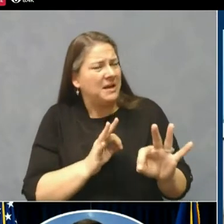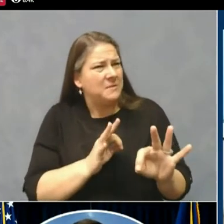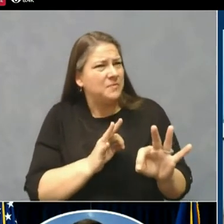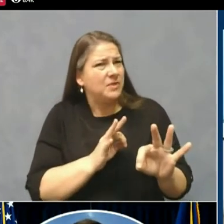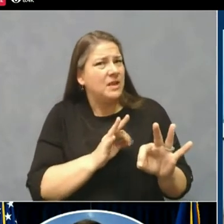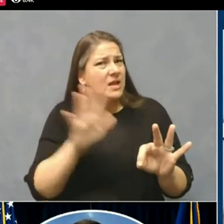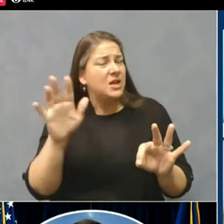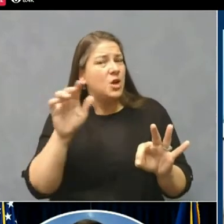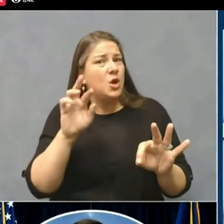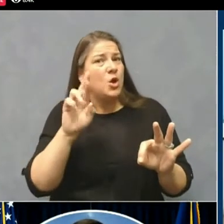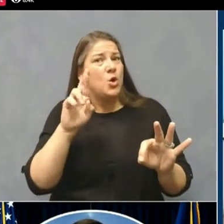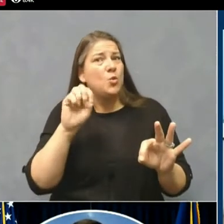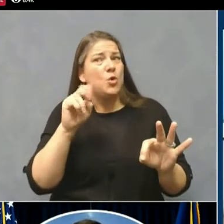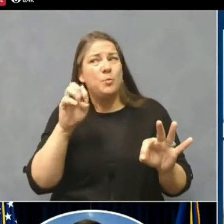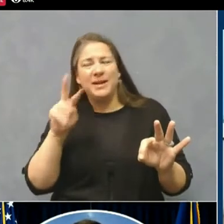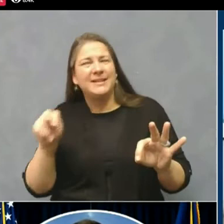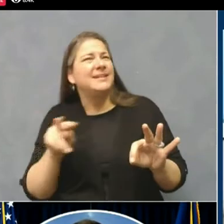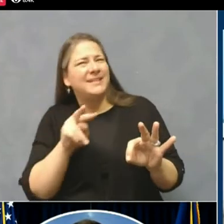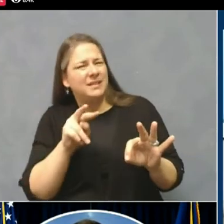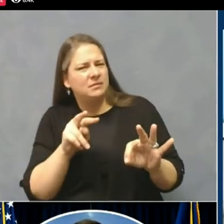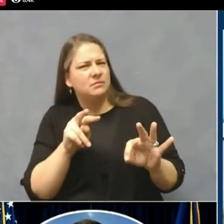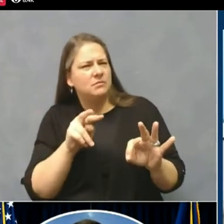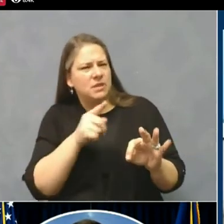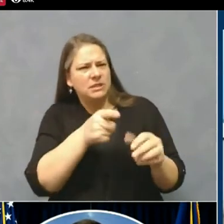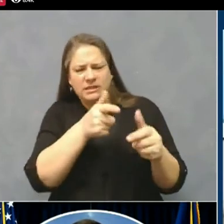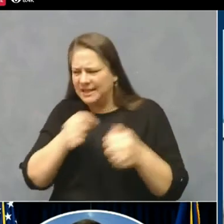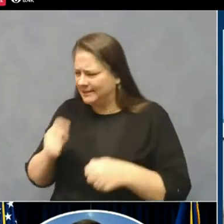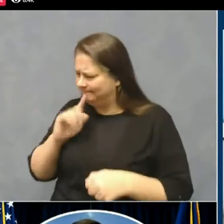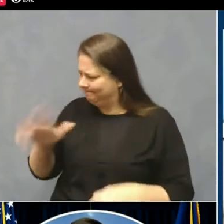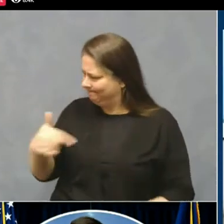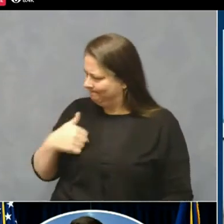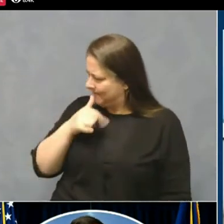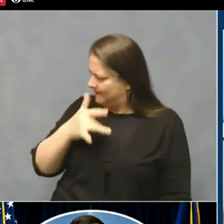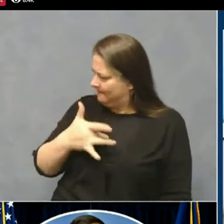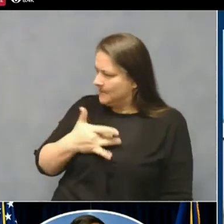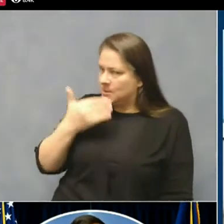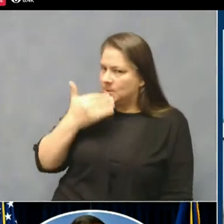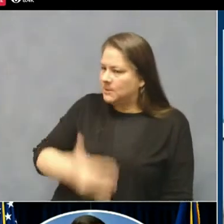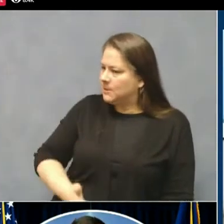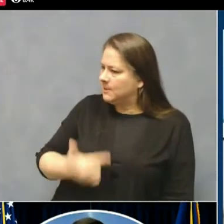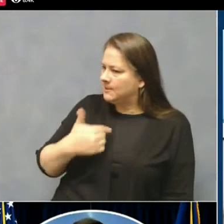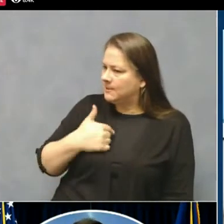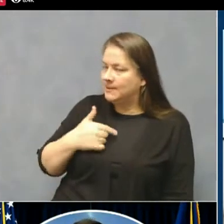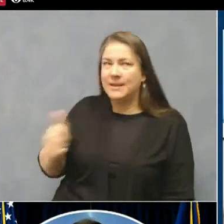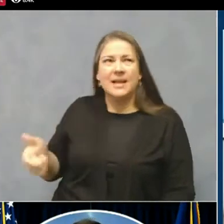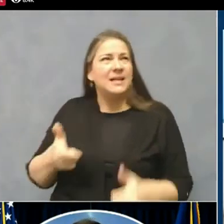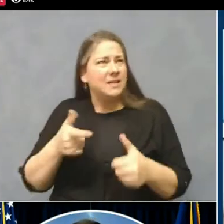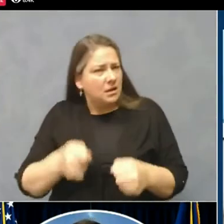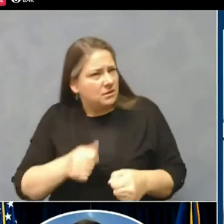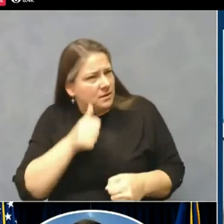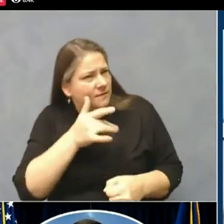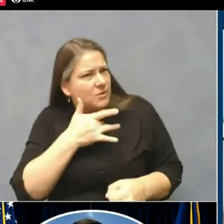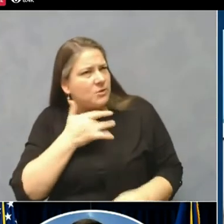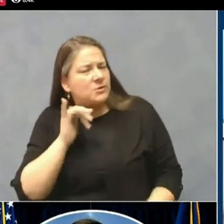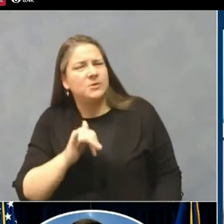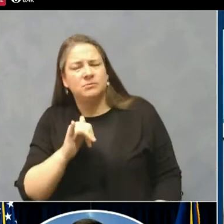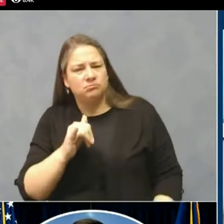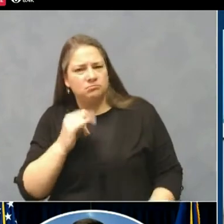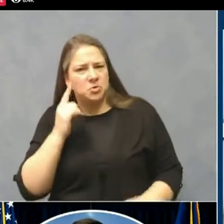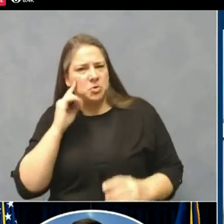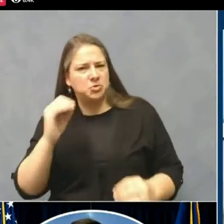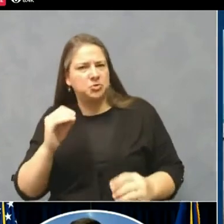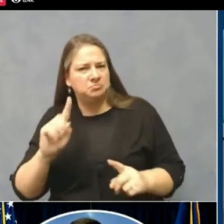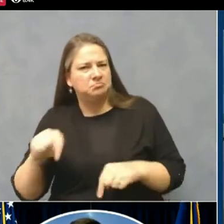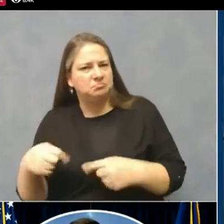stating he suddenly didn't feel well. And that text turned out to be his last message from his brother. Michael, like